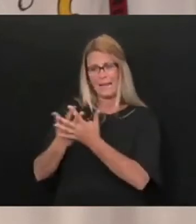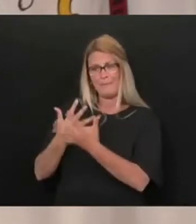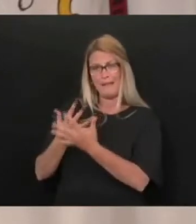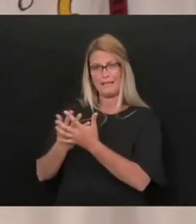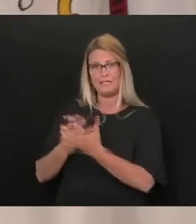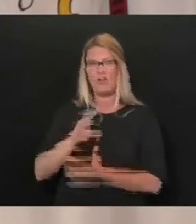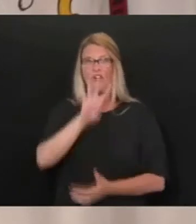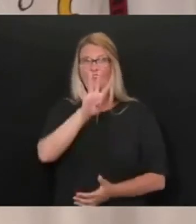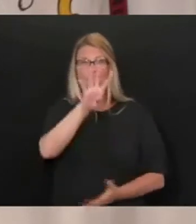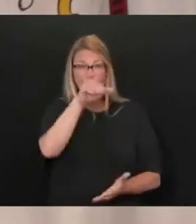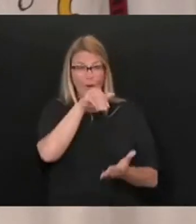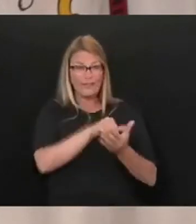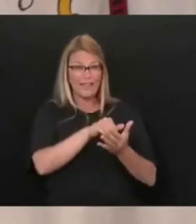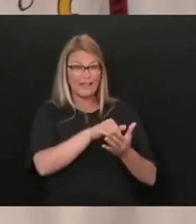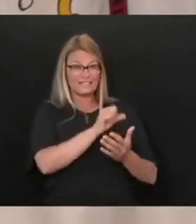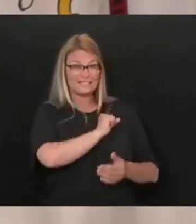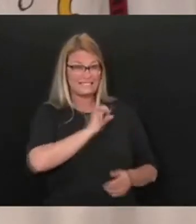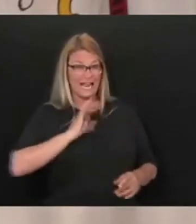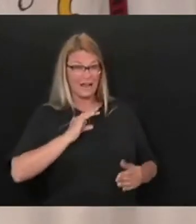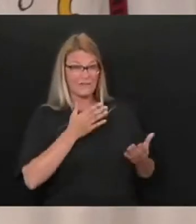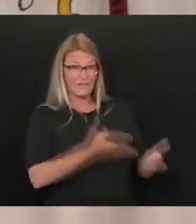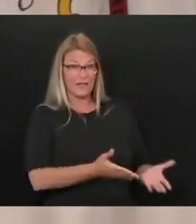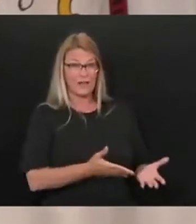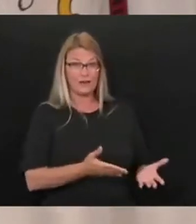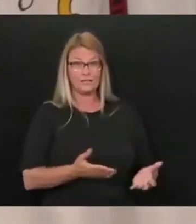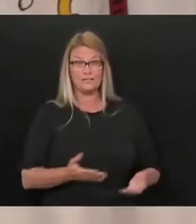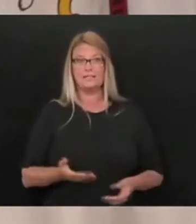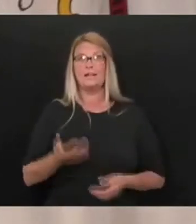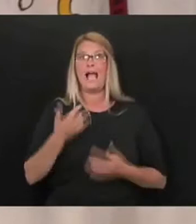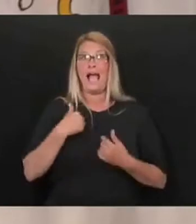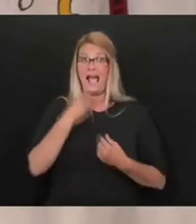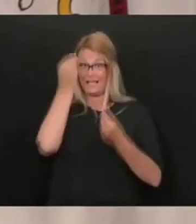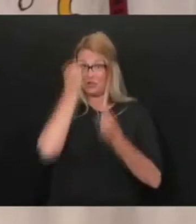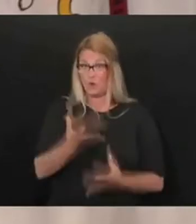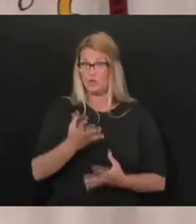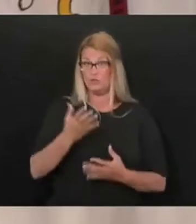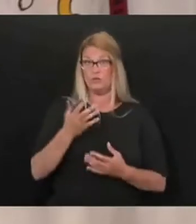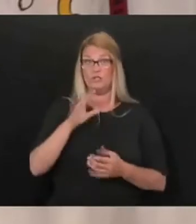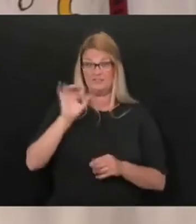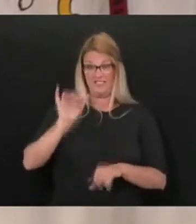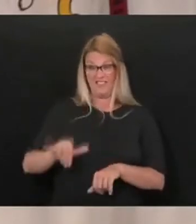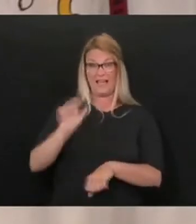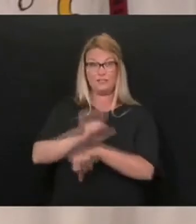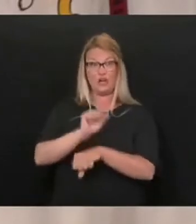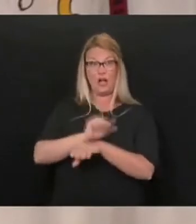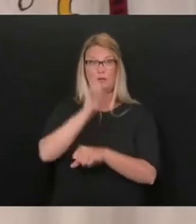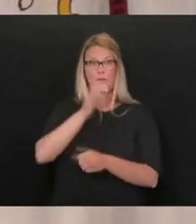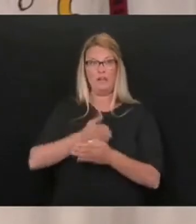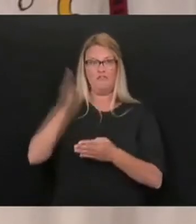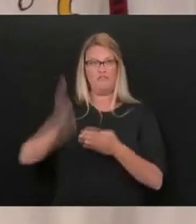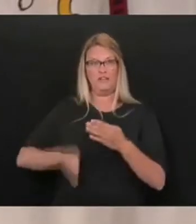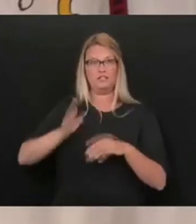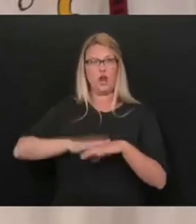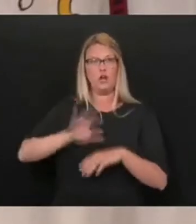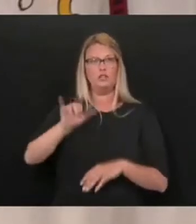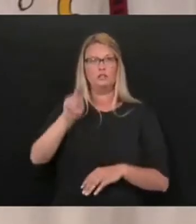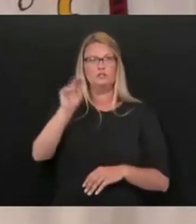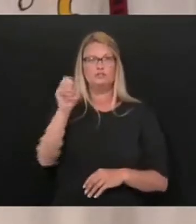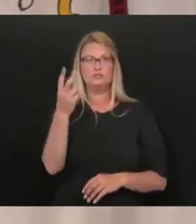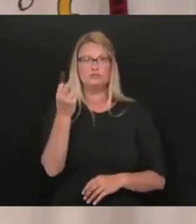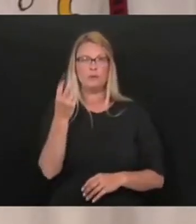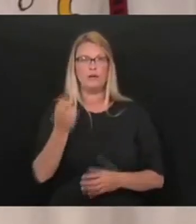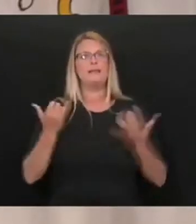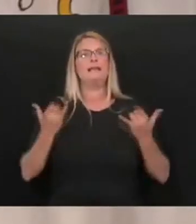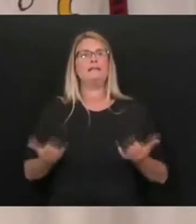employees. I told you that it would be done on the 12th. It's done on the 12th. You know, and the overwhelming results naturally are negative.